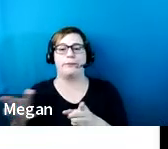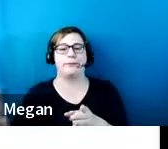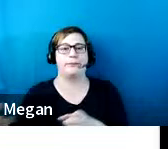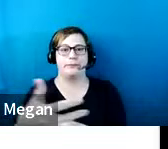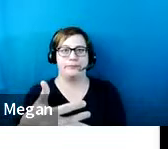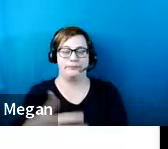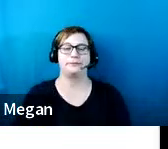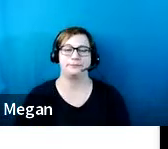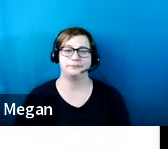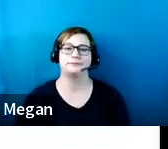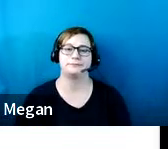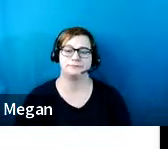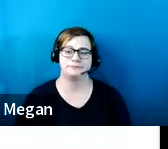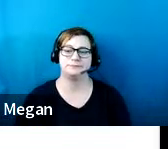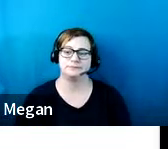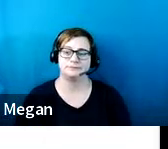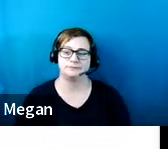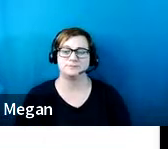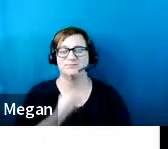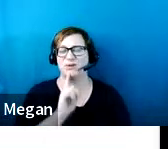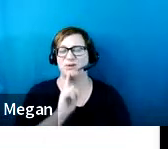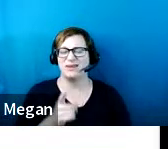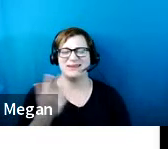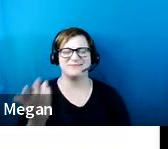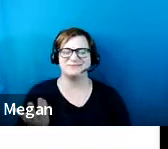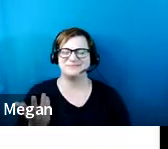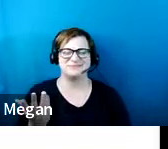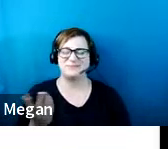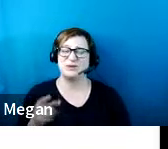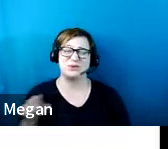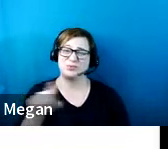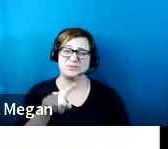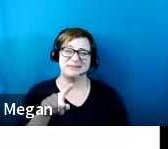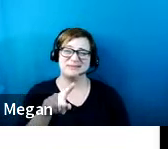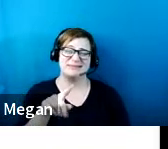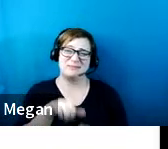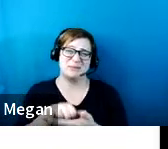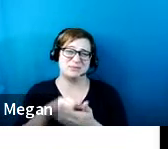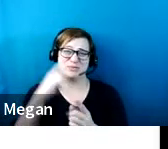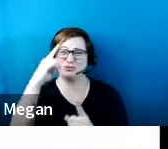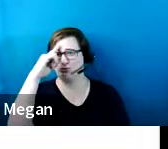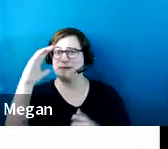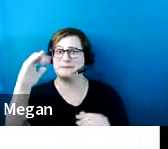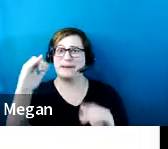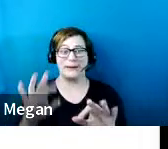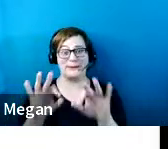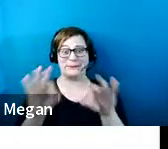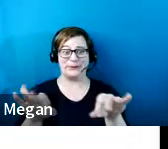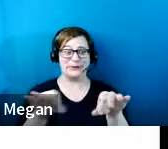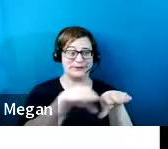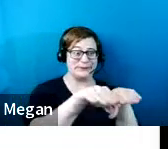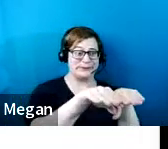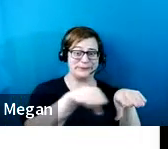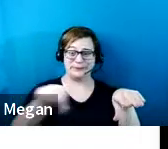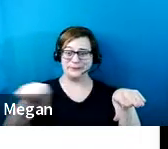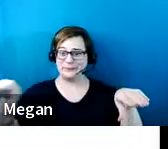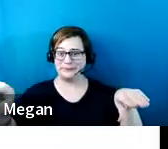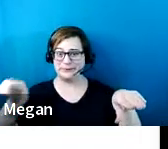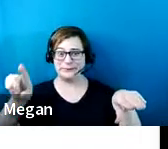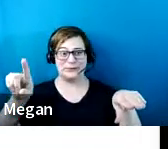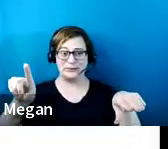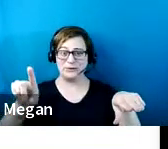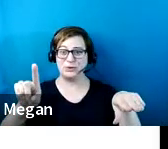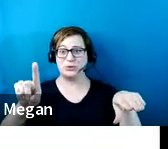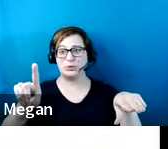it is not realistic to expect a perfectly flat one at most 1 to